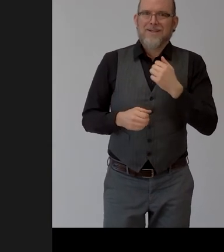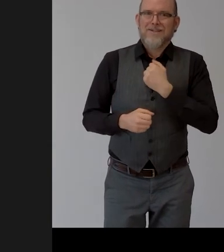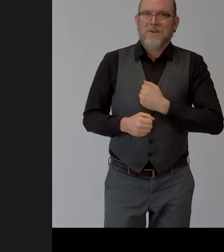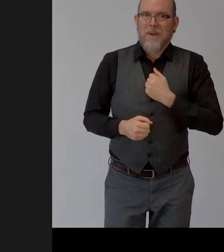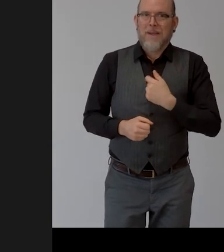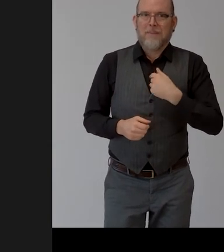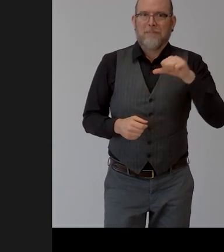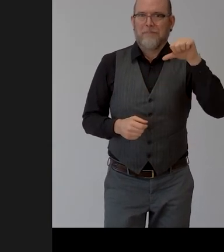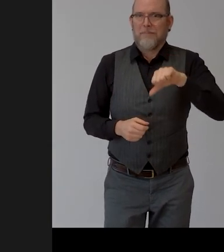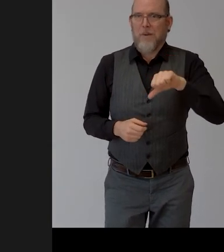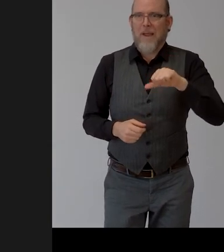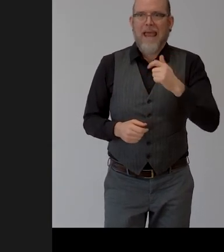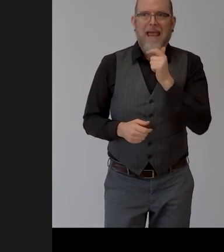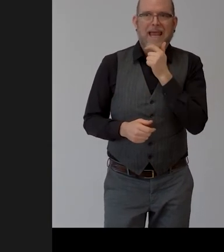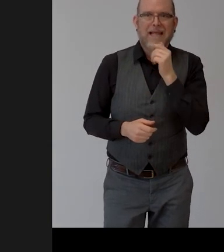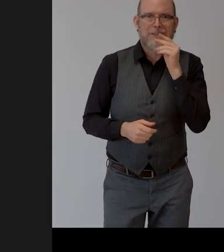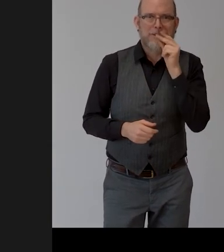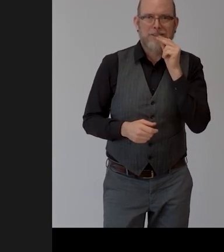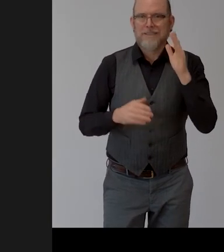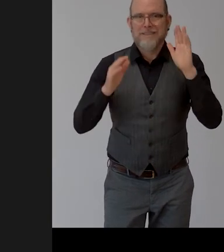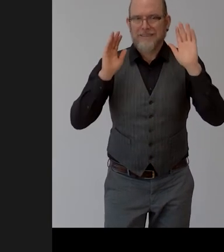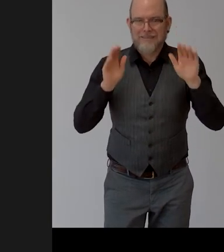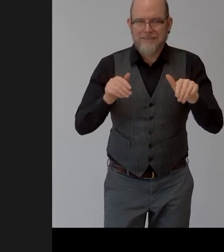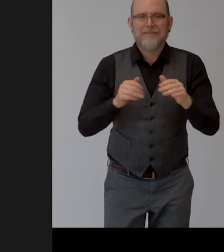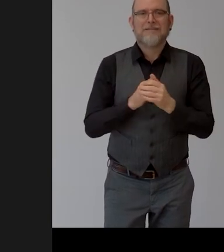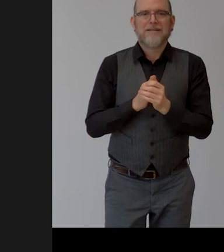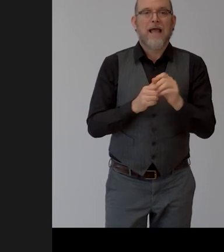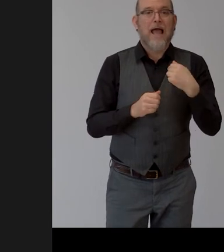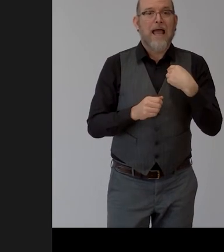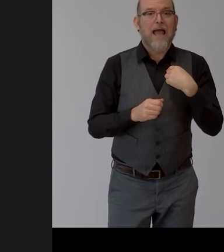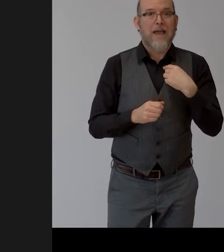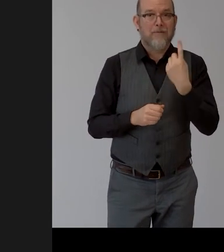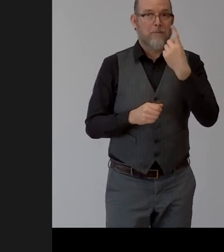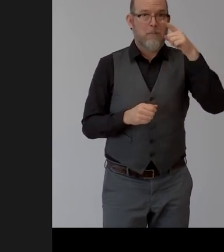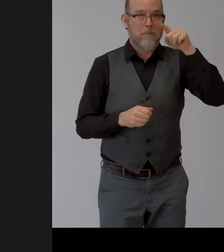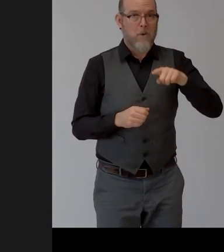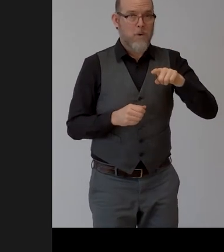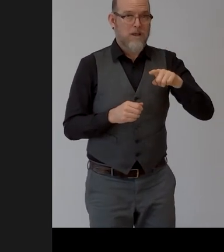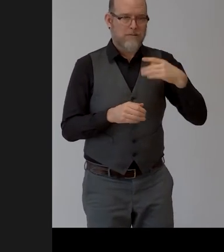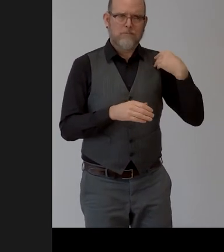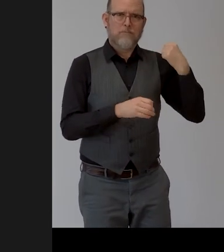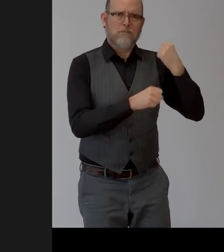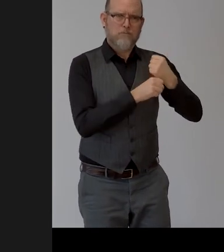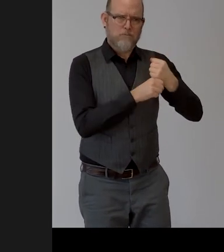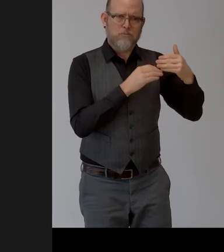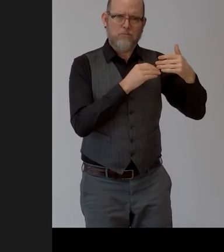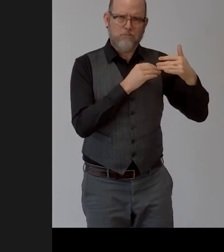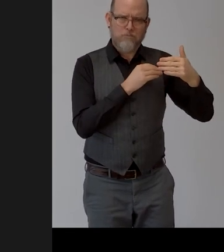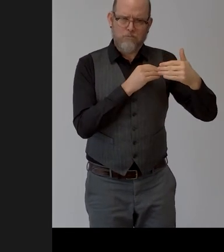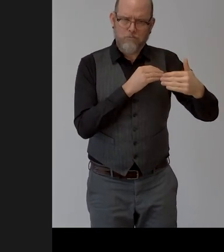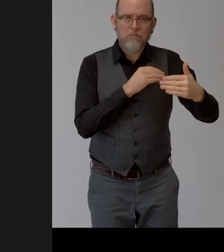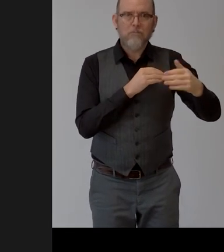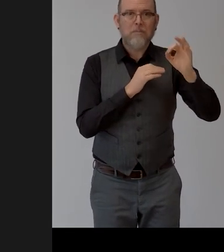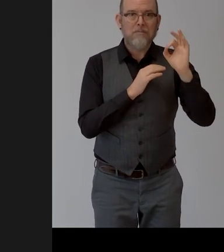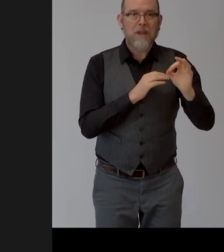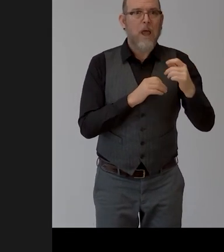everyone will understand me so i was working one month in a new job and didn't told anyone and dealing with that